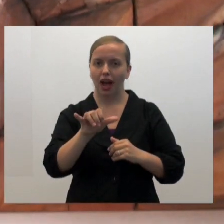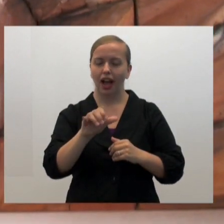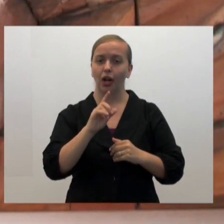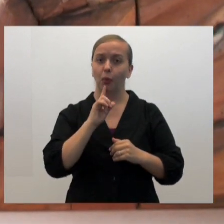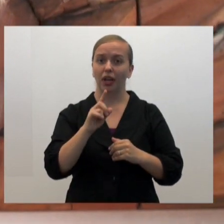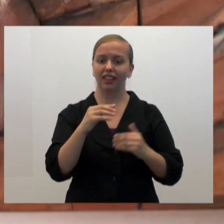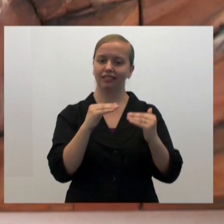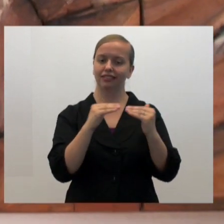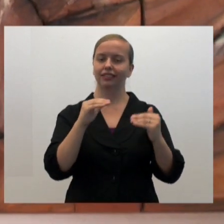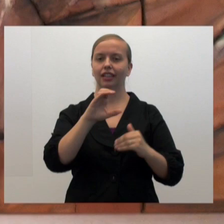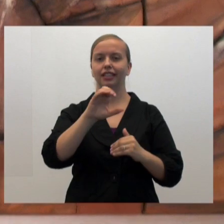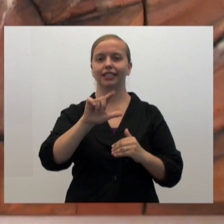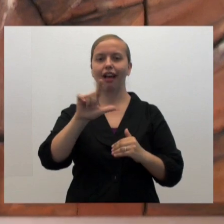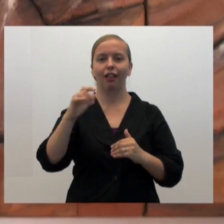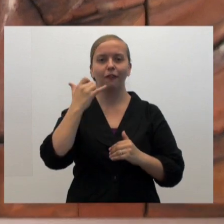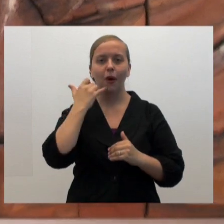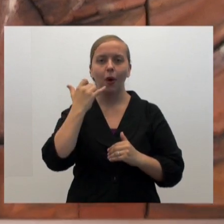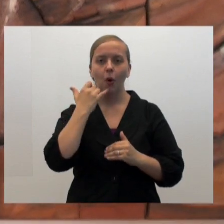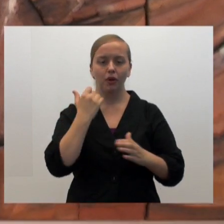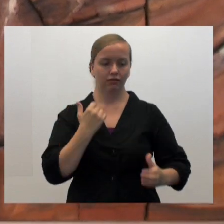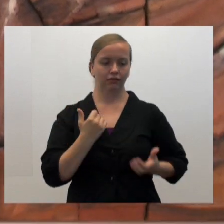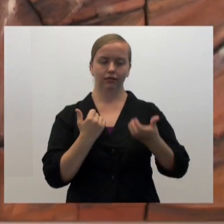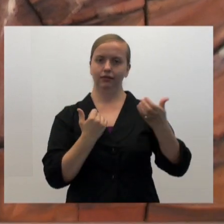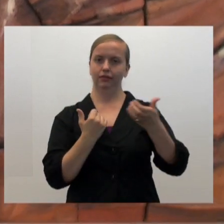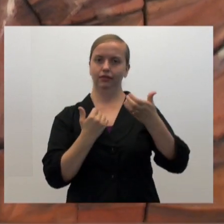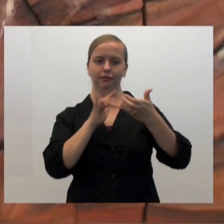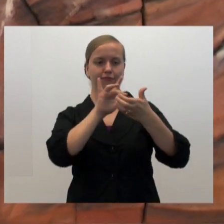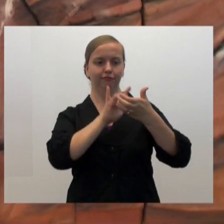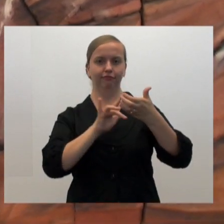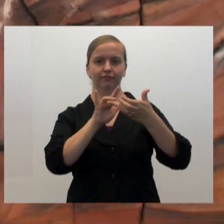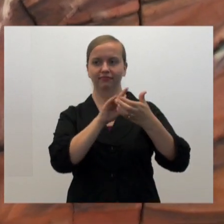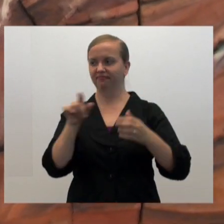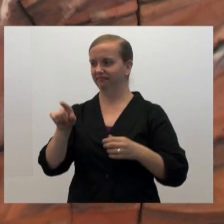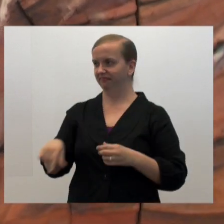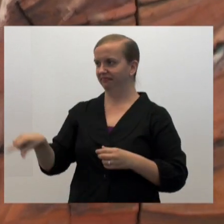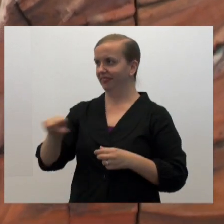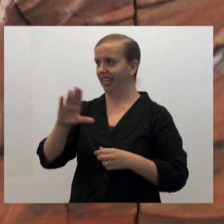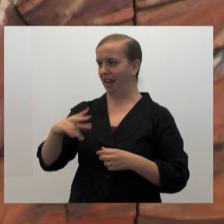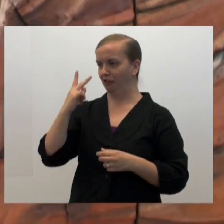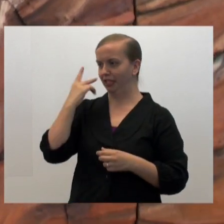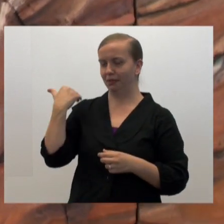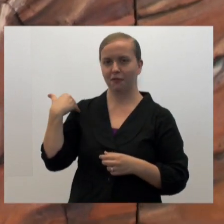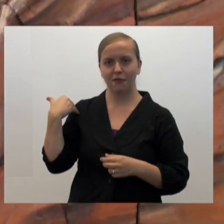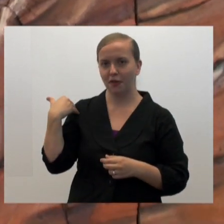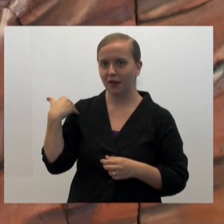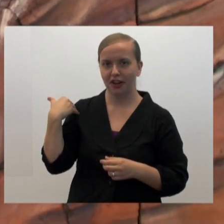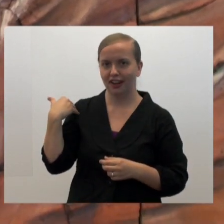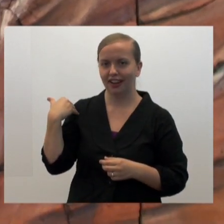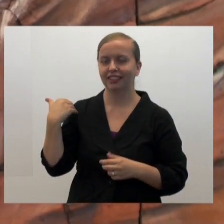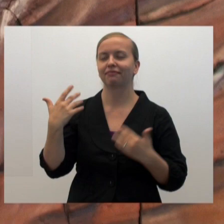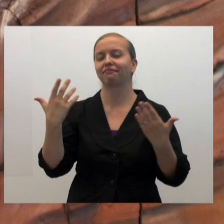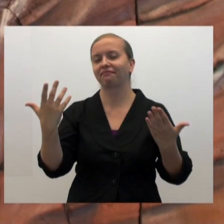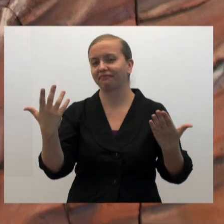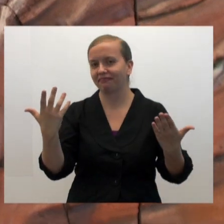of a TTY that was really a cell phone, if you will. It was a portable telephone, and they'd never seen anything like that before.